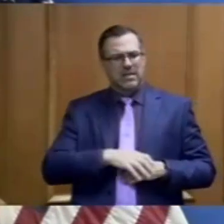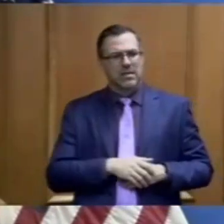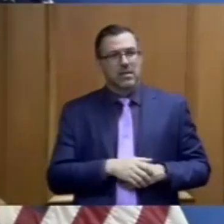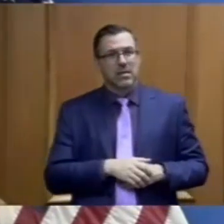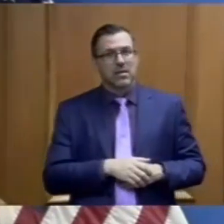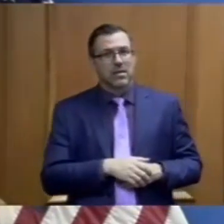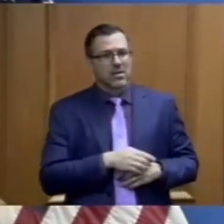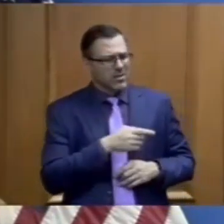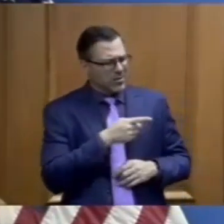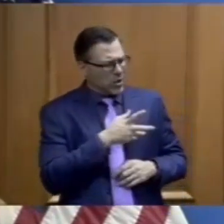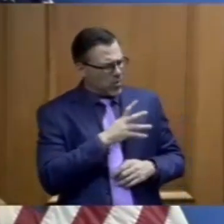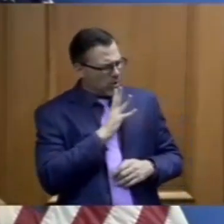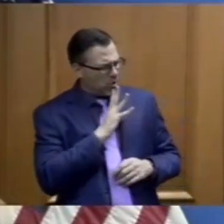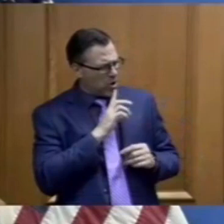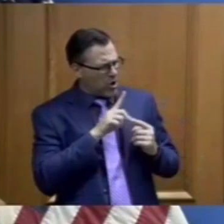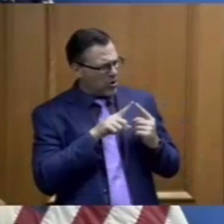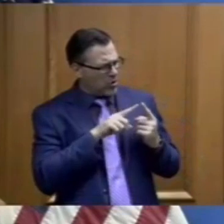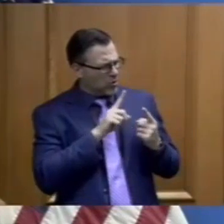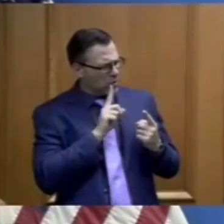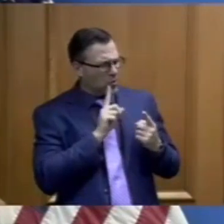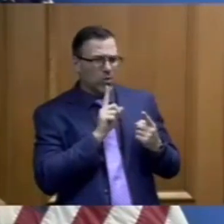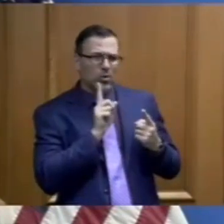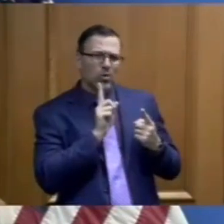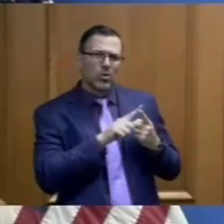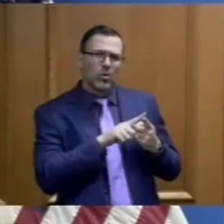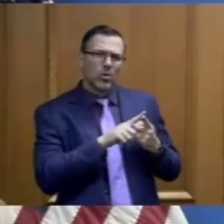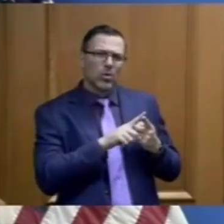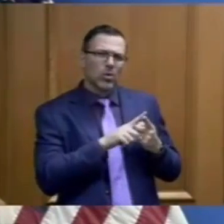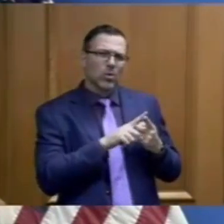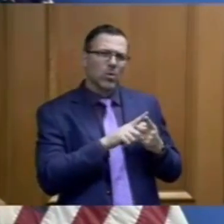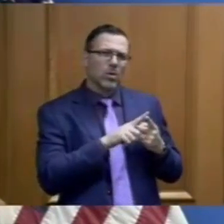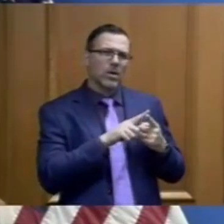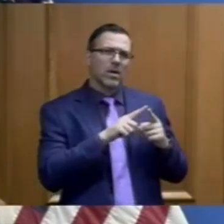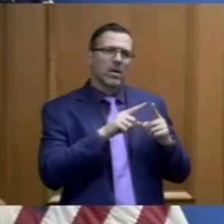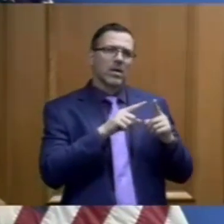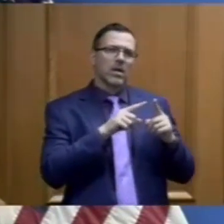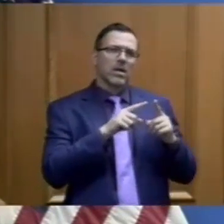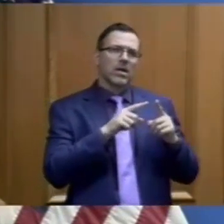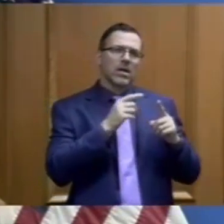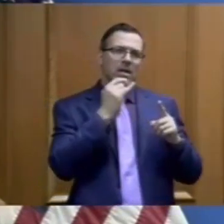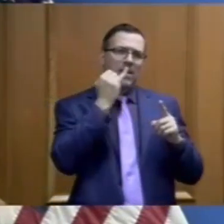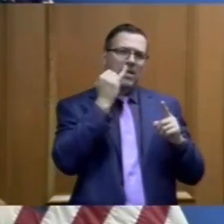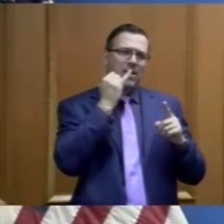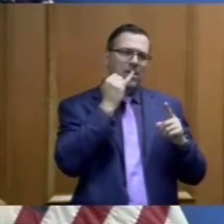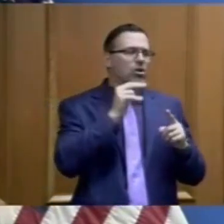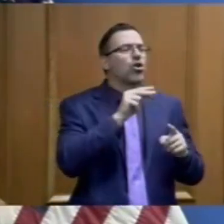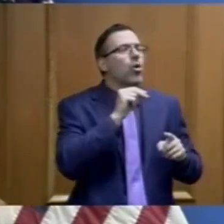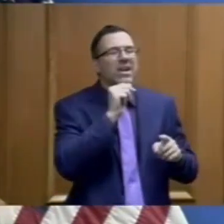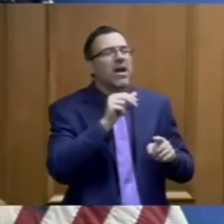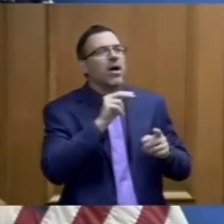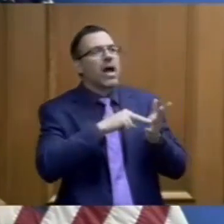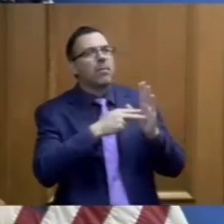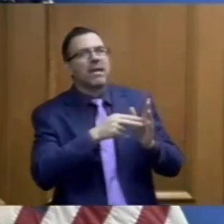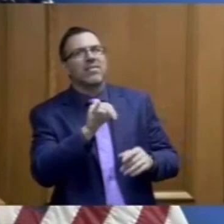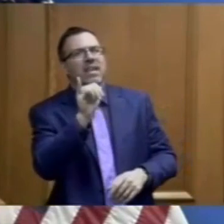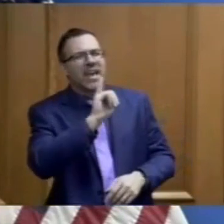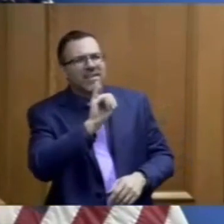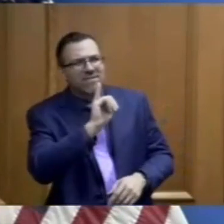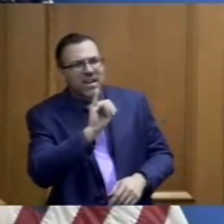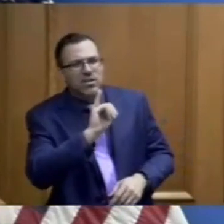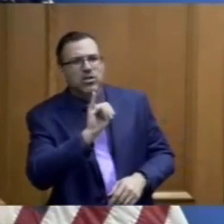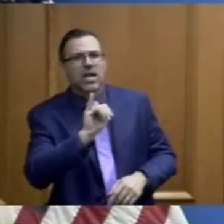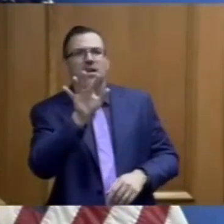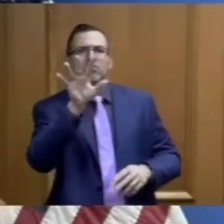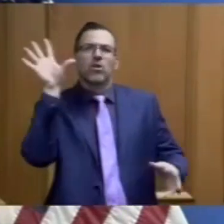infection, to the to the reproduction rate? It's fallen below one. No, the infection rate overall